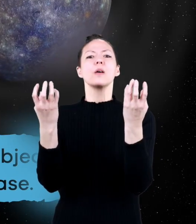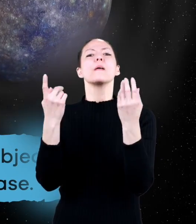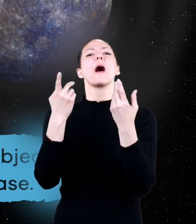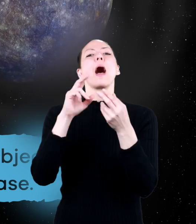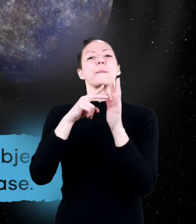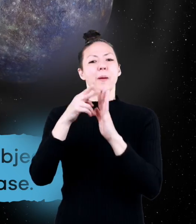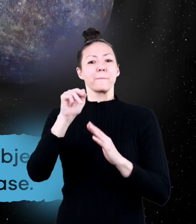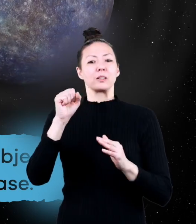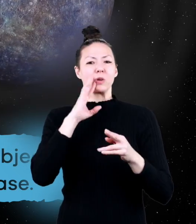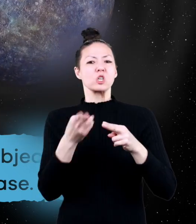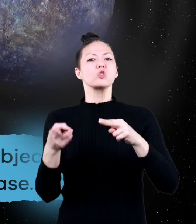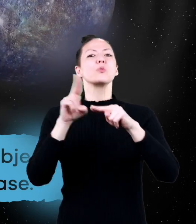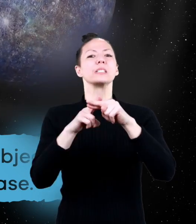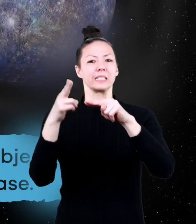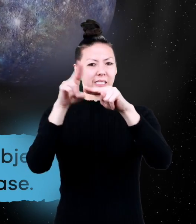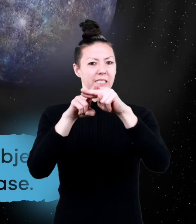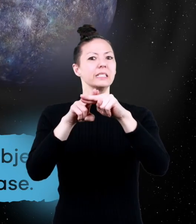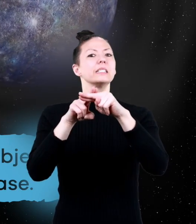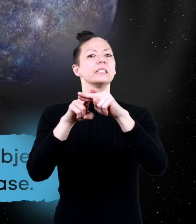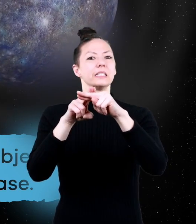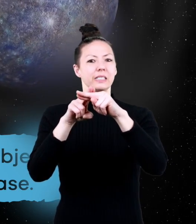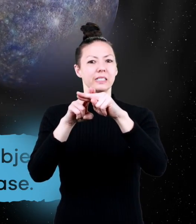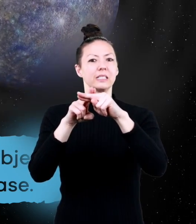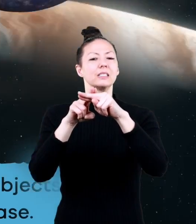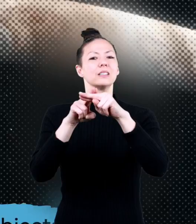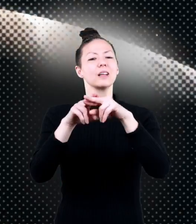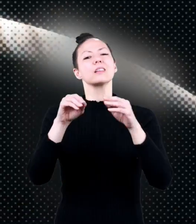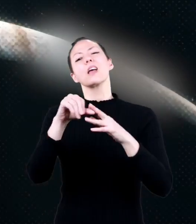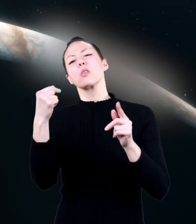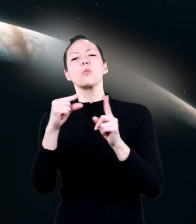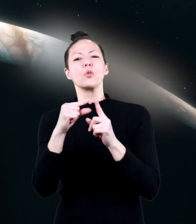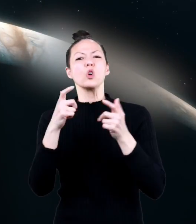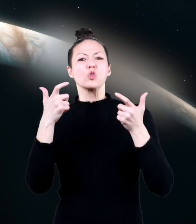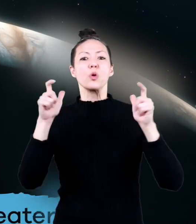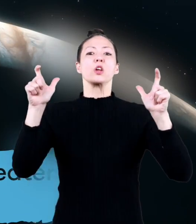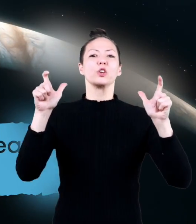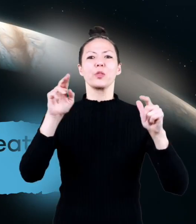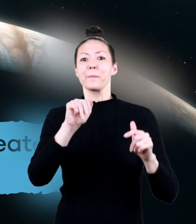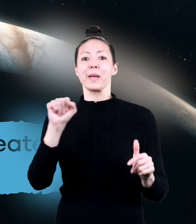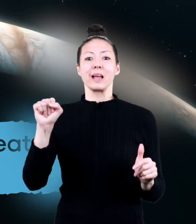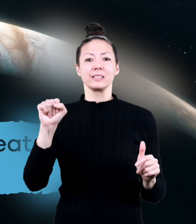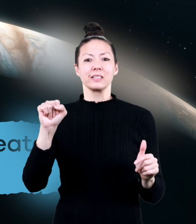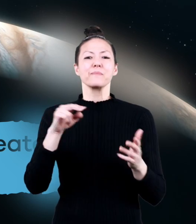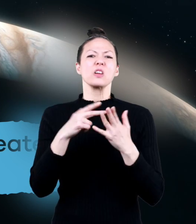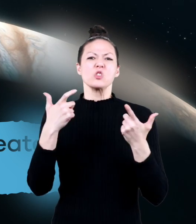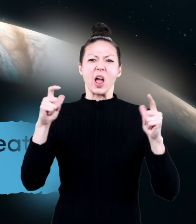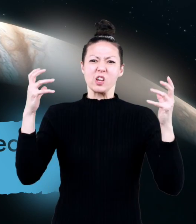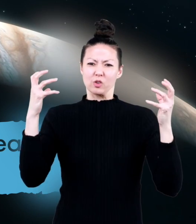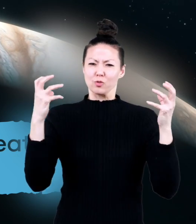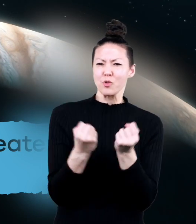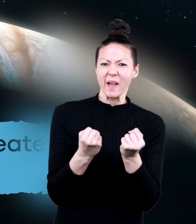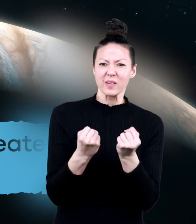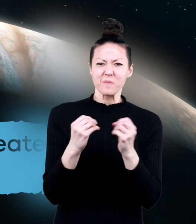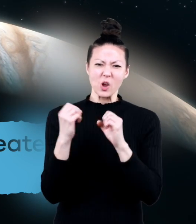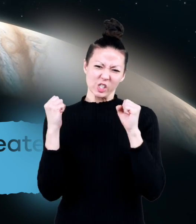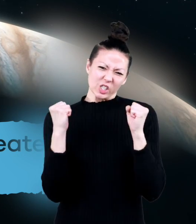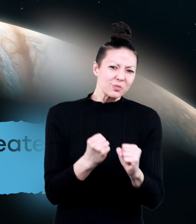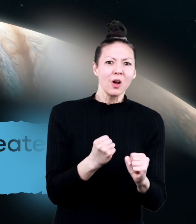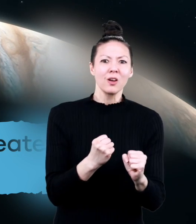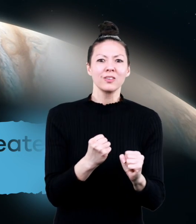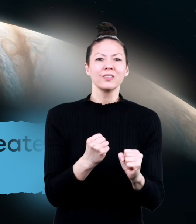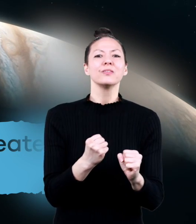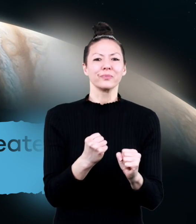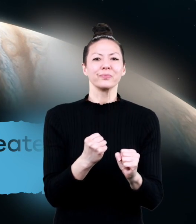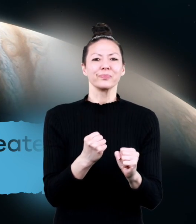increases as their masses increase. In other words, the greater the mass, the greater the